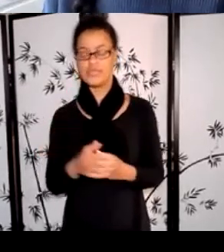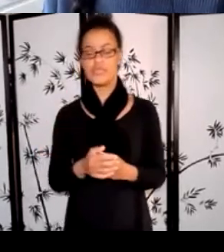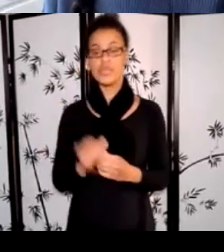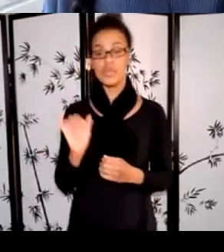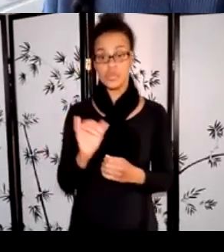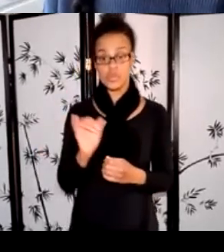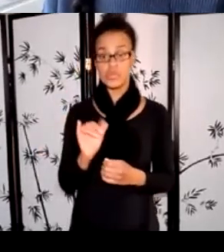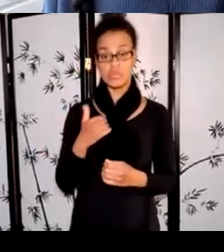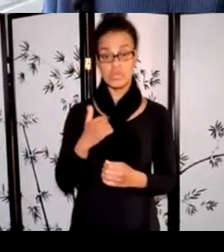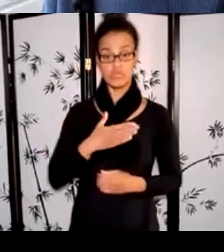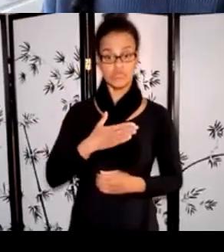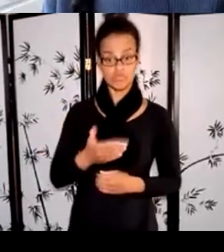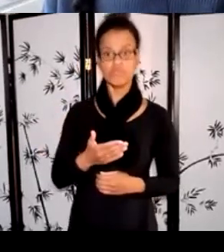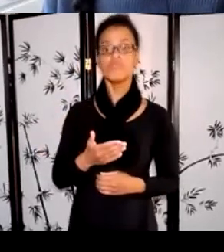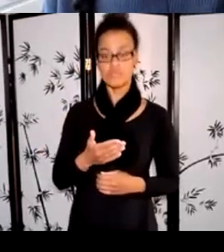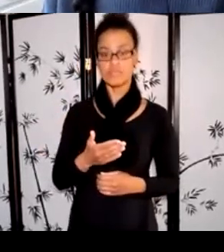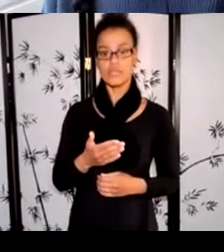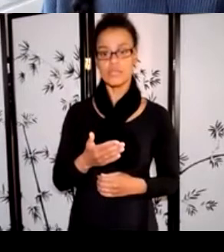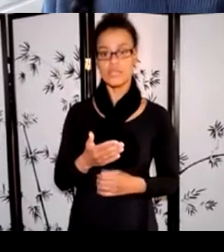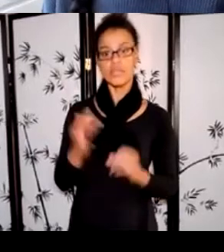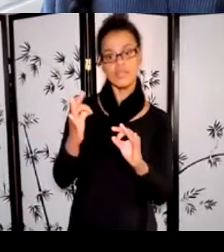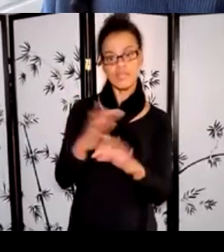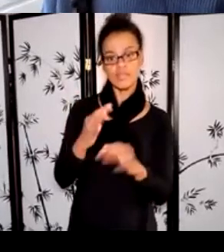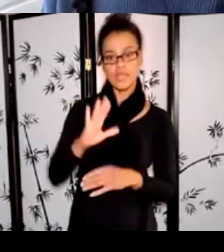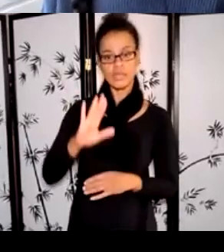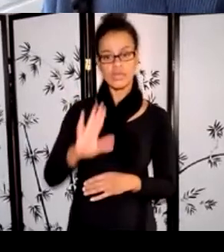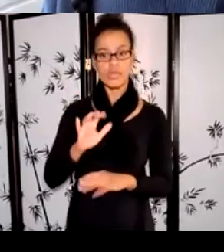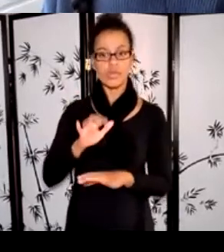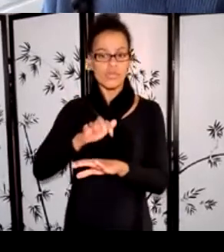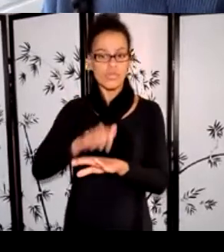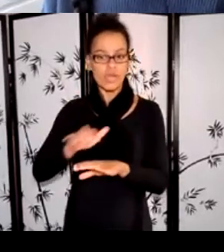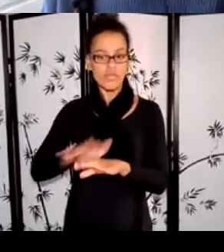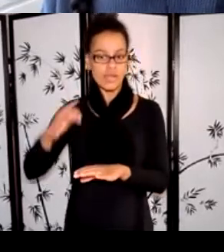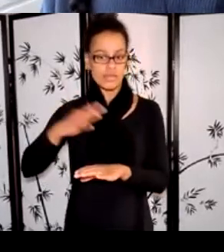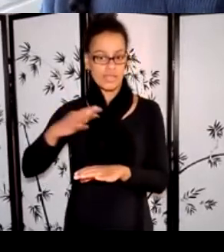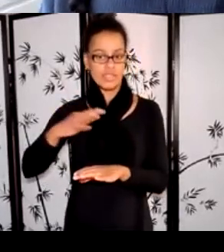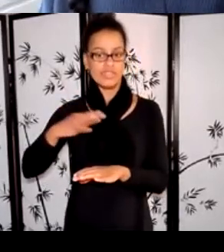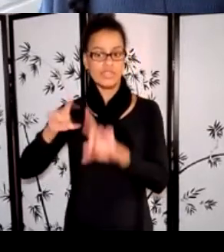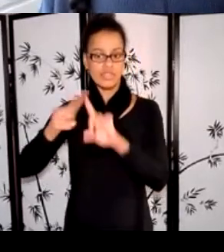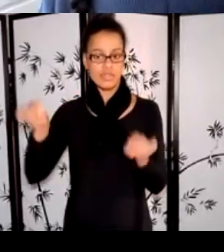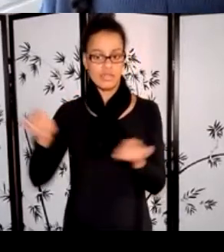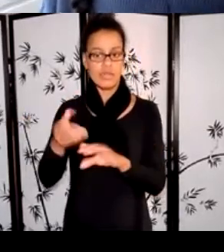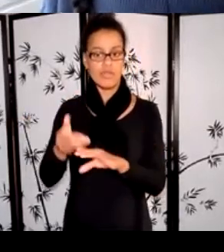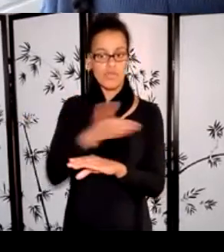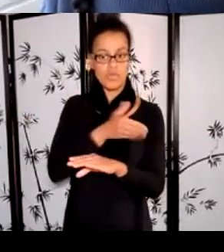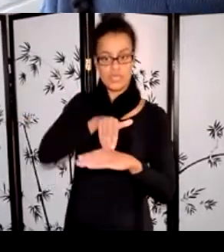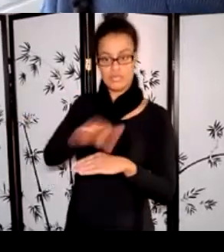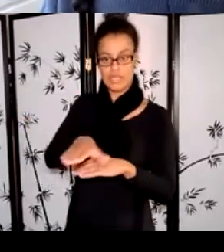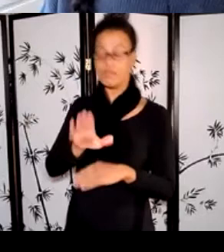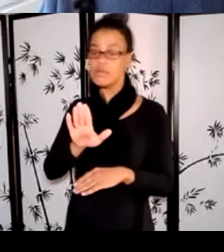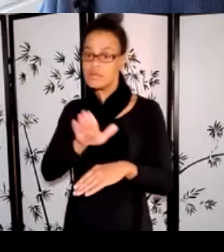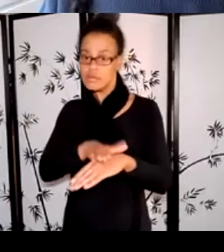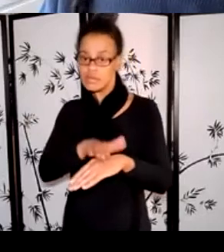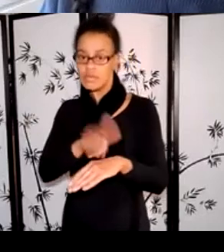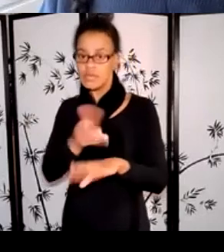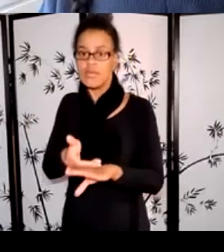on draft applications before you submit. Just remember to reach out early. We can only guarantee feedback up to one week